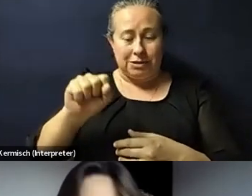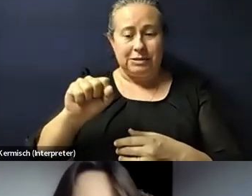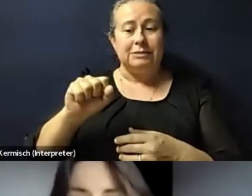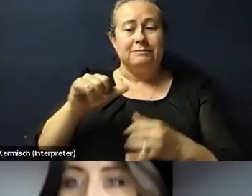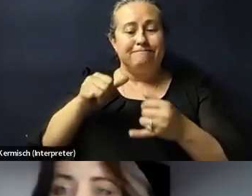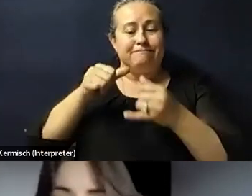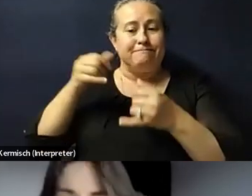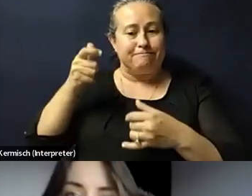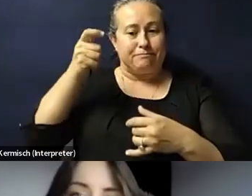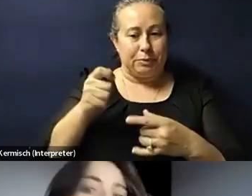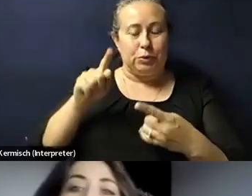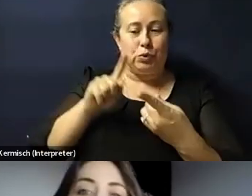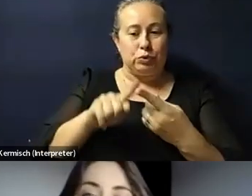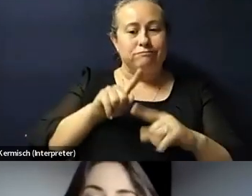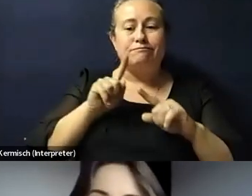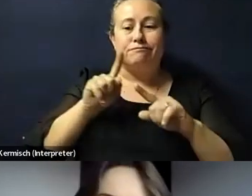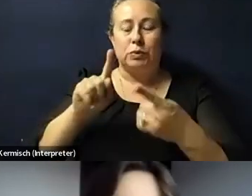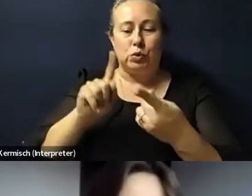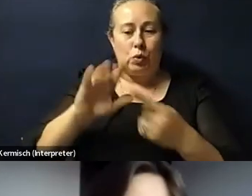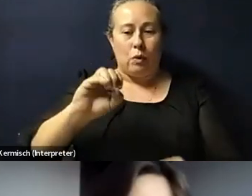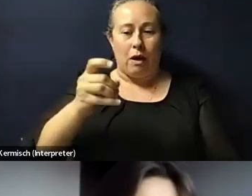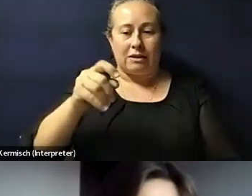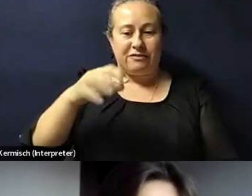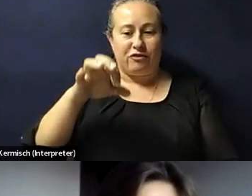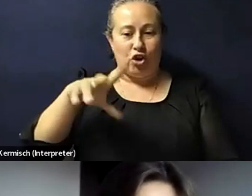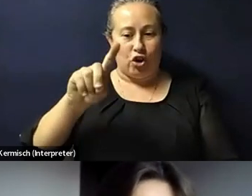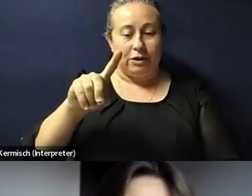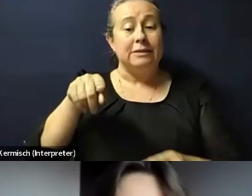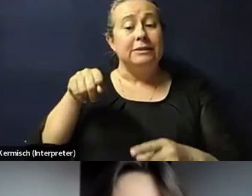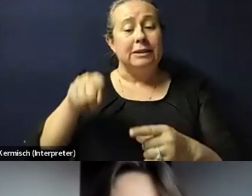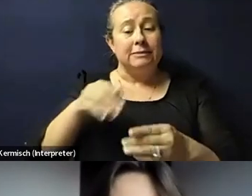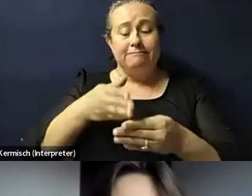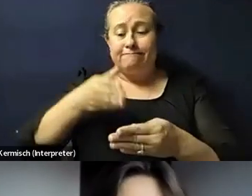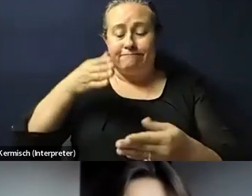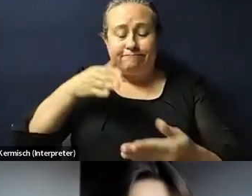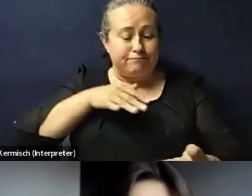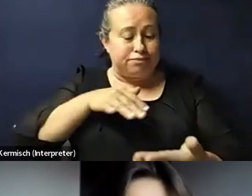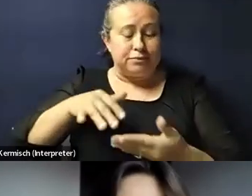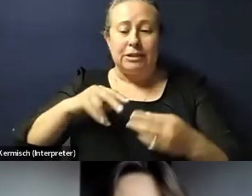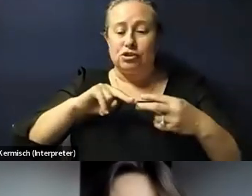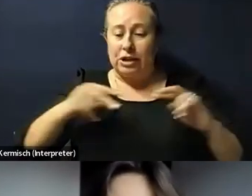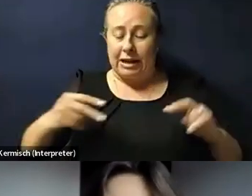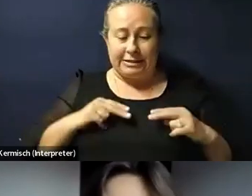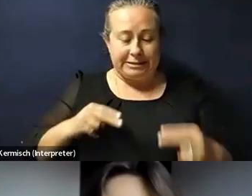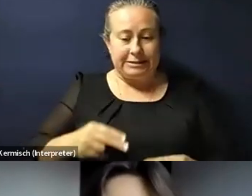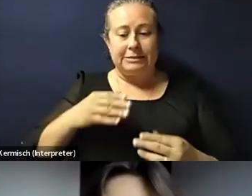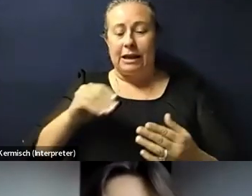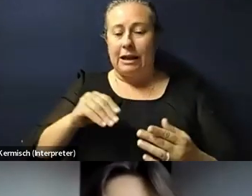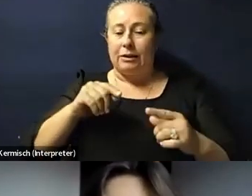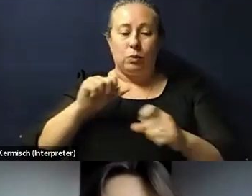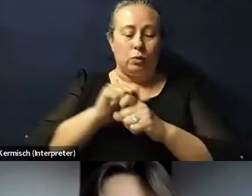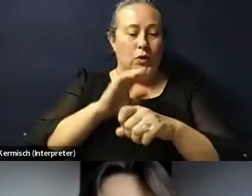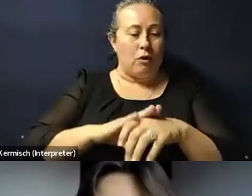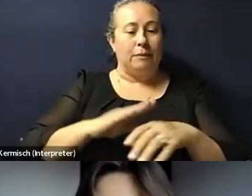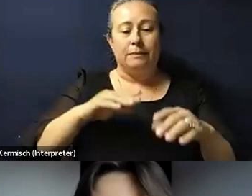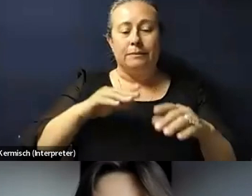in the UK. There he completed a DPhil in human genetics and clinical medicine, where he worked on population differentiation,